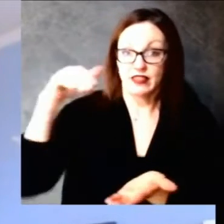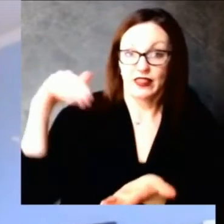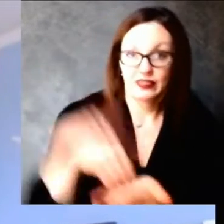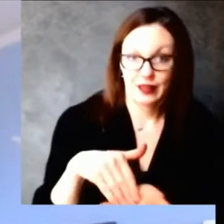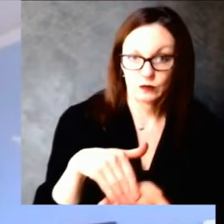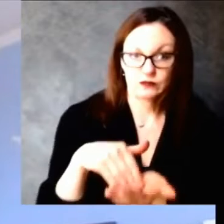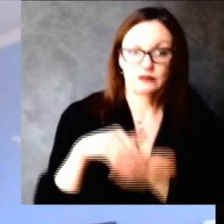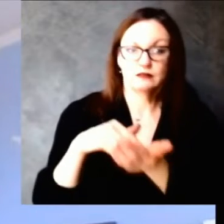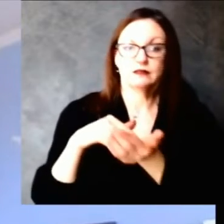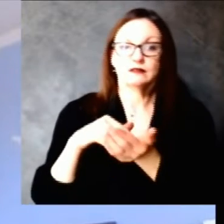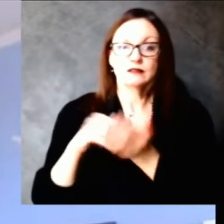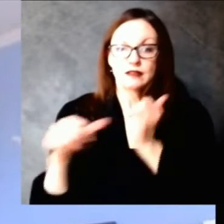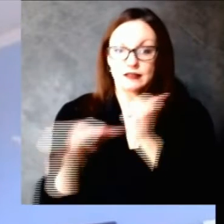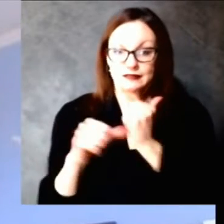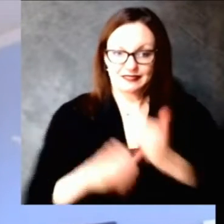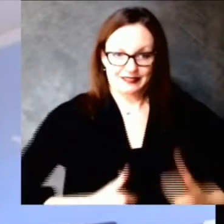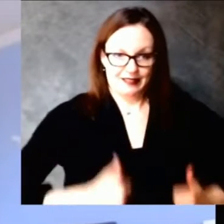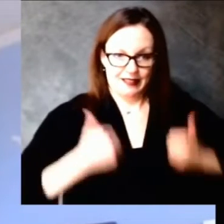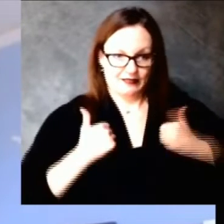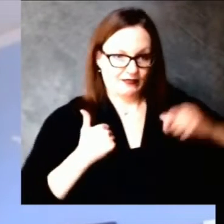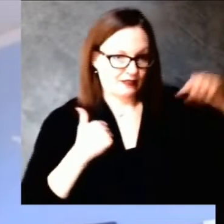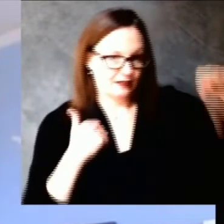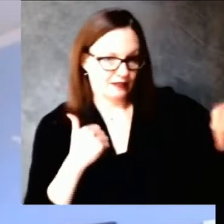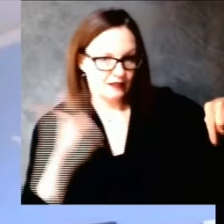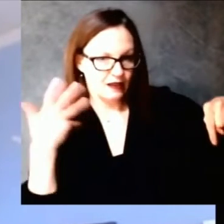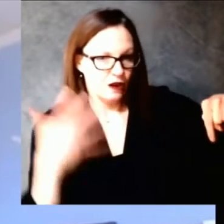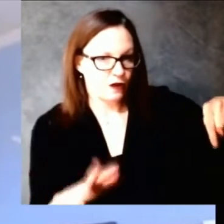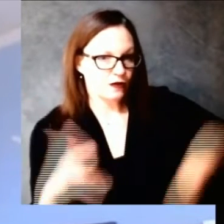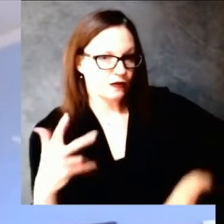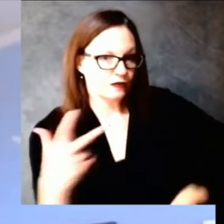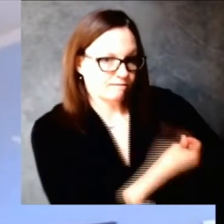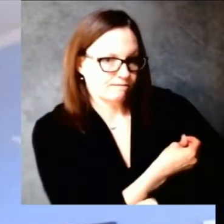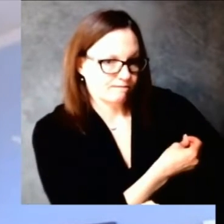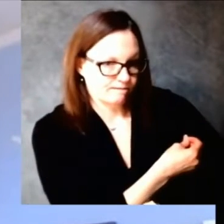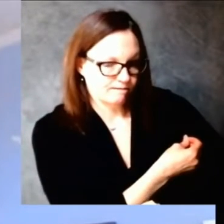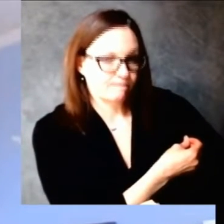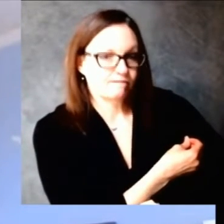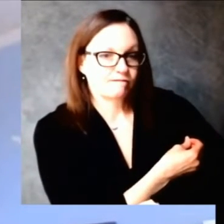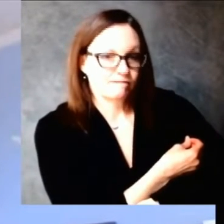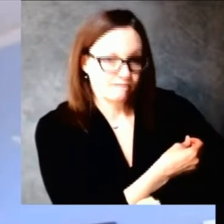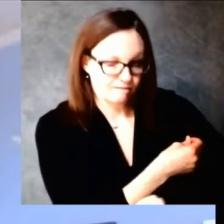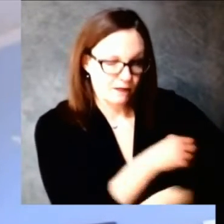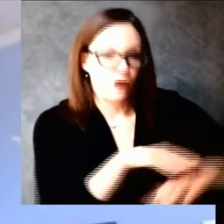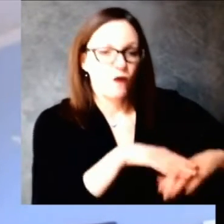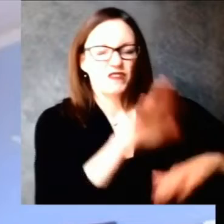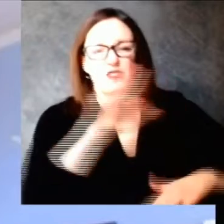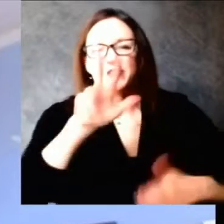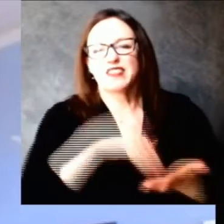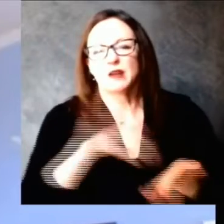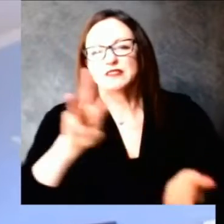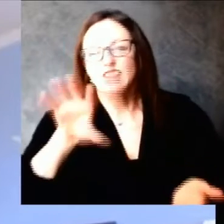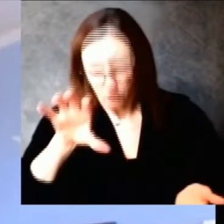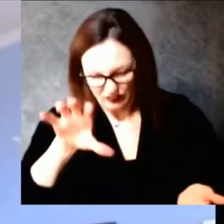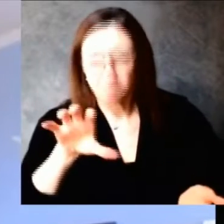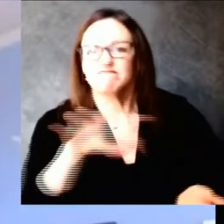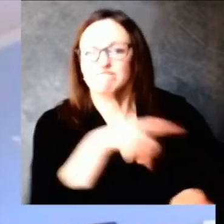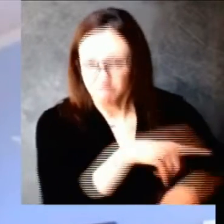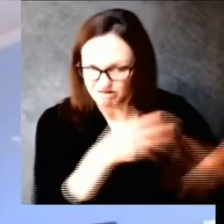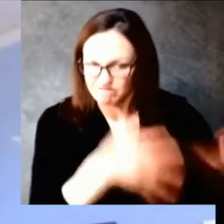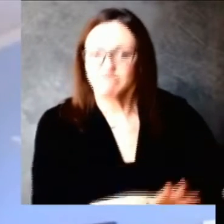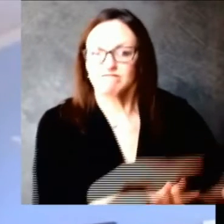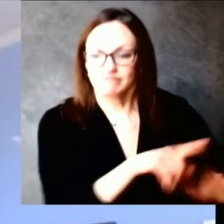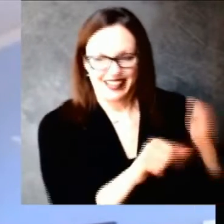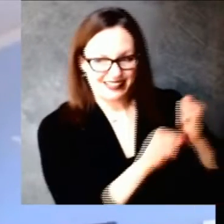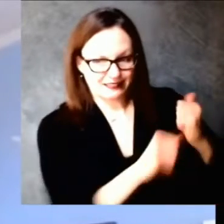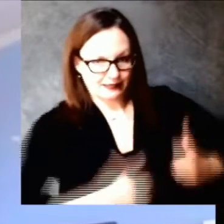000 doses in the assisted living thus far i think it's a um one of the interesting things and important to note